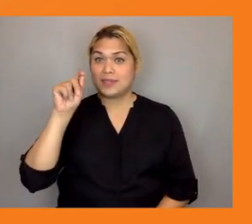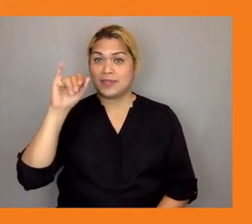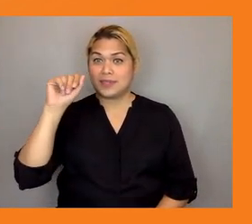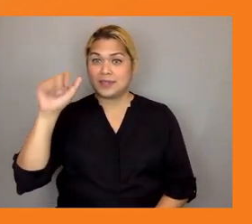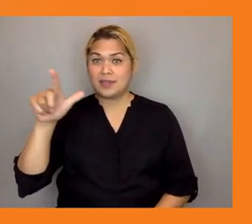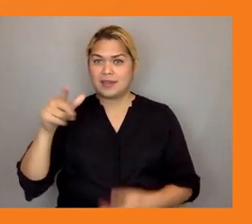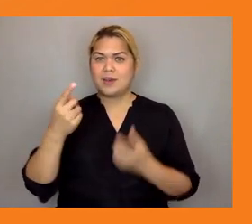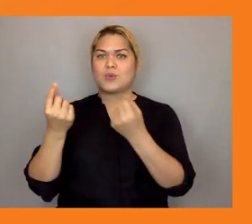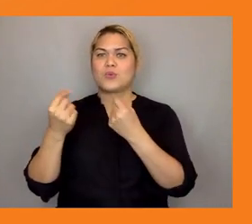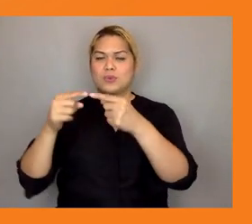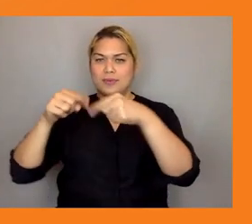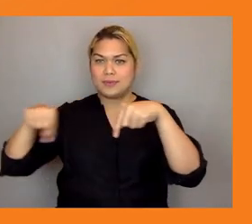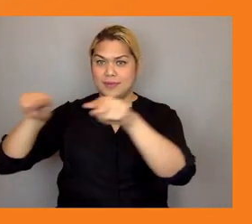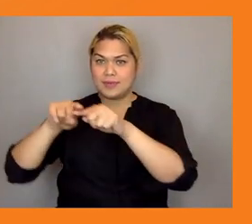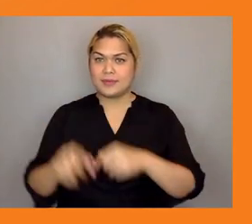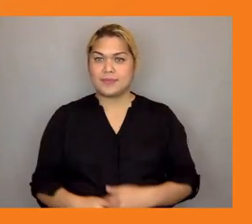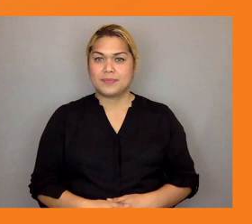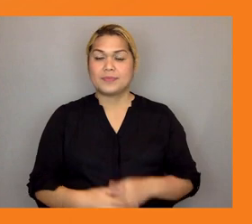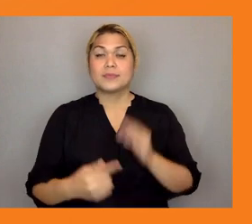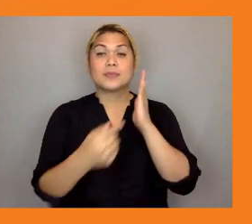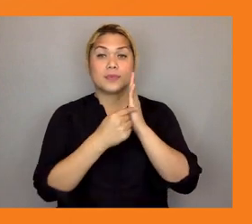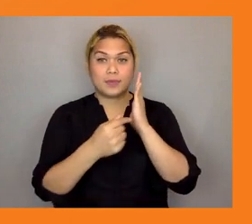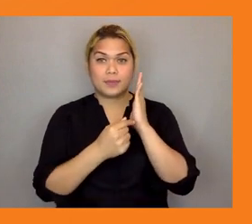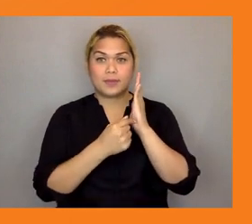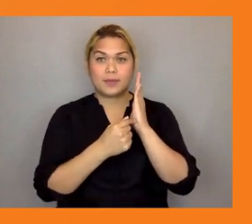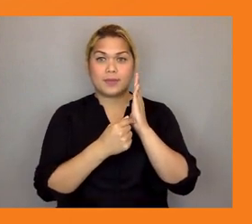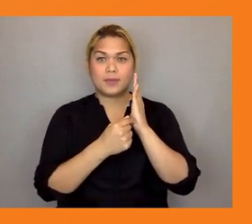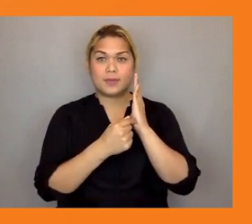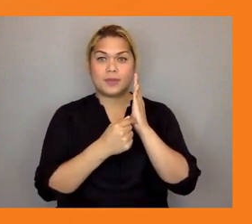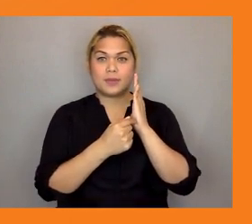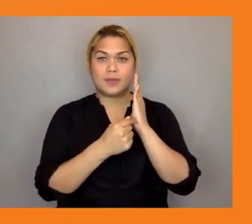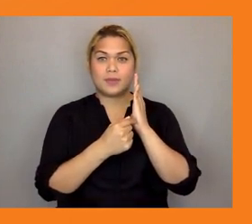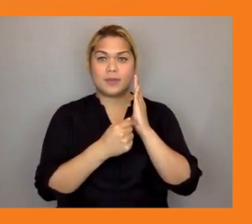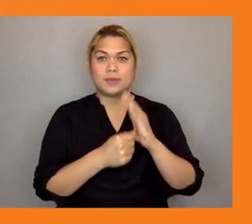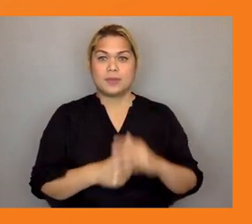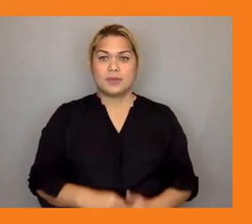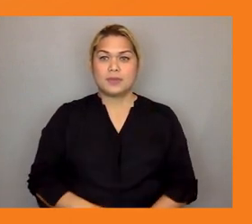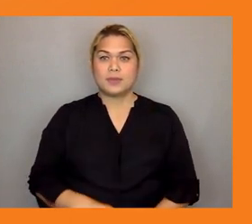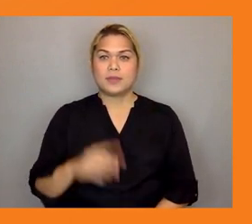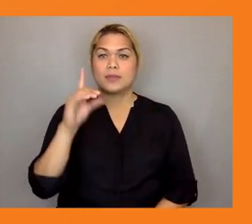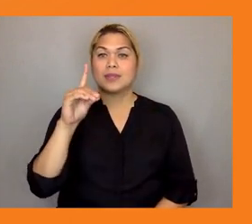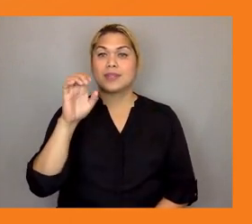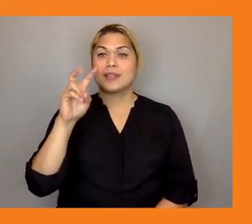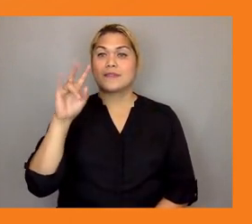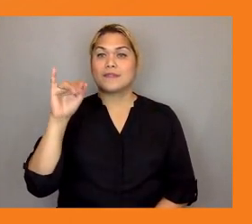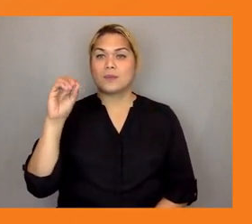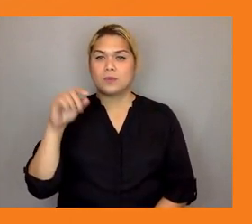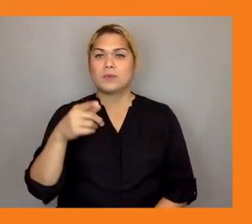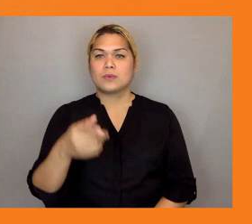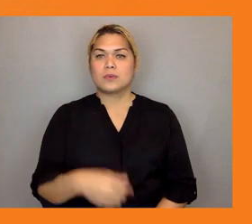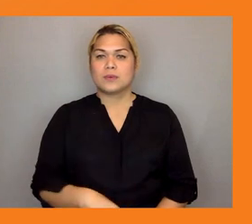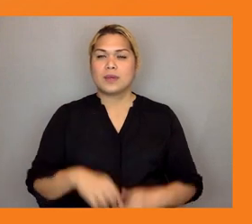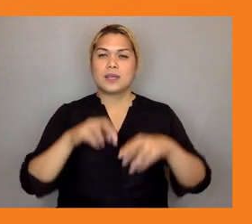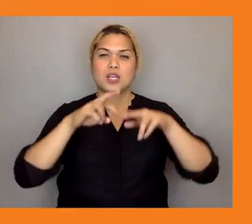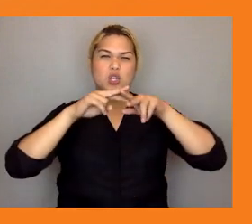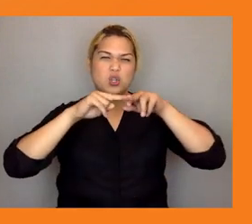device um where uh they transform salt water into fresh water with a very very low cost um